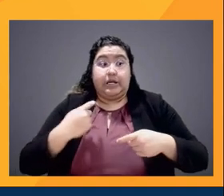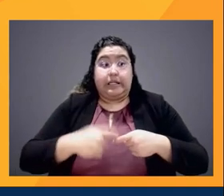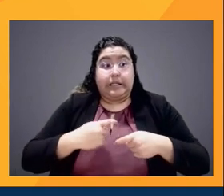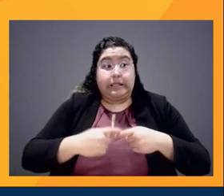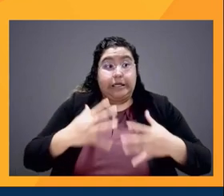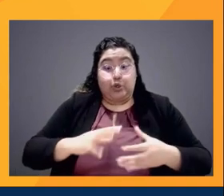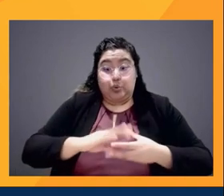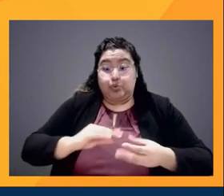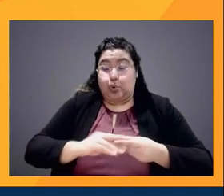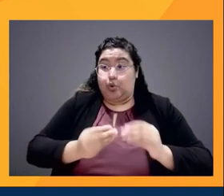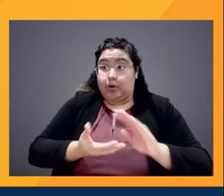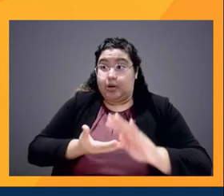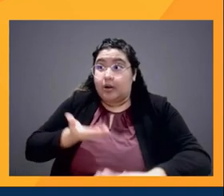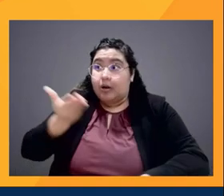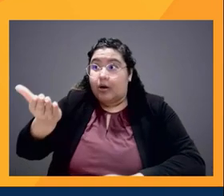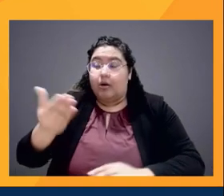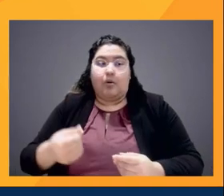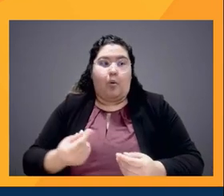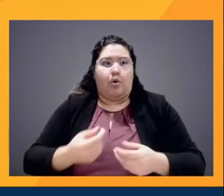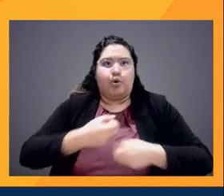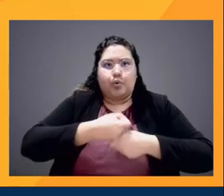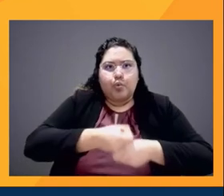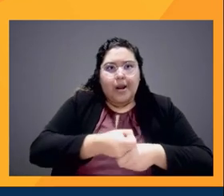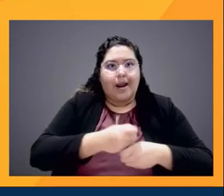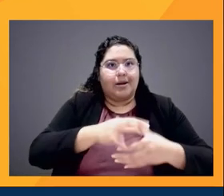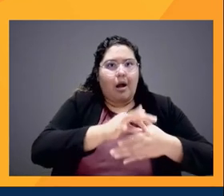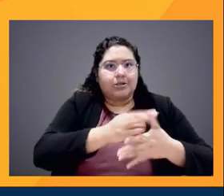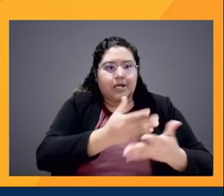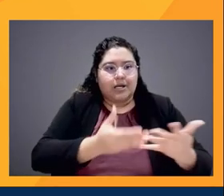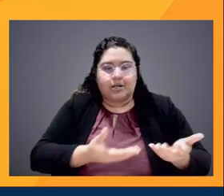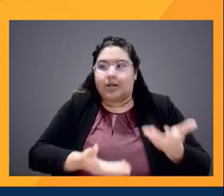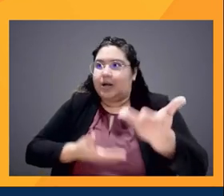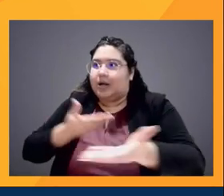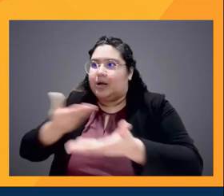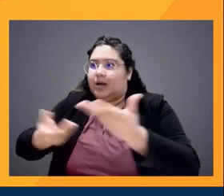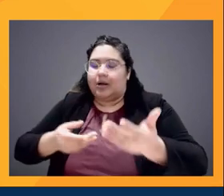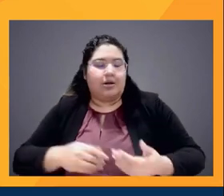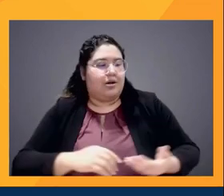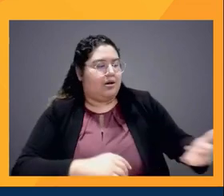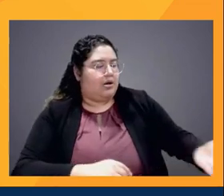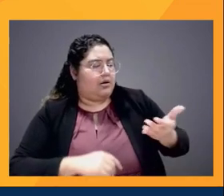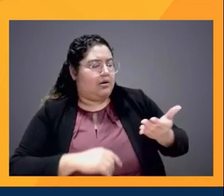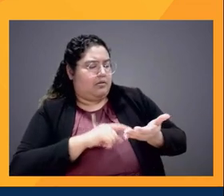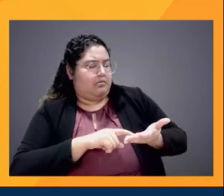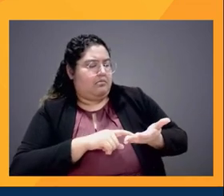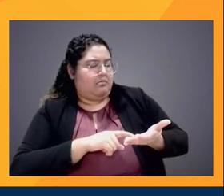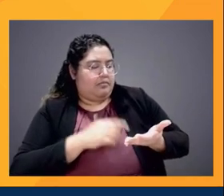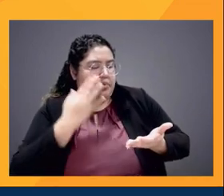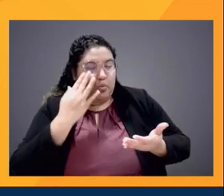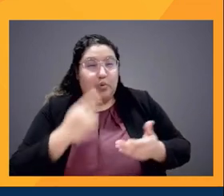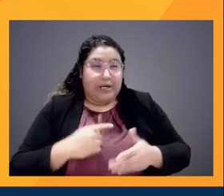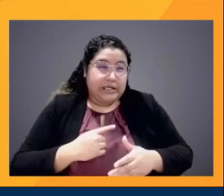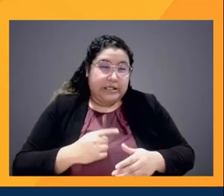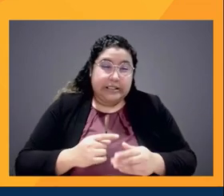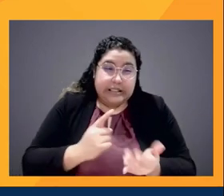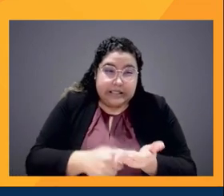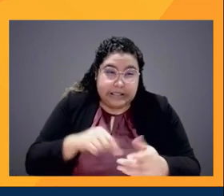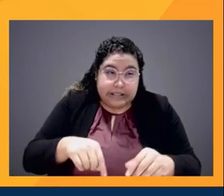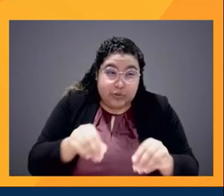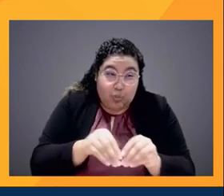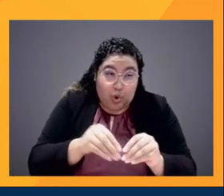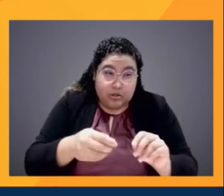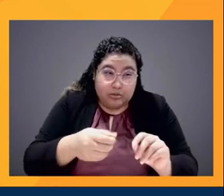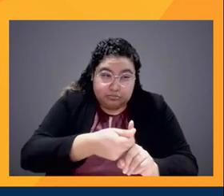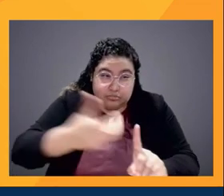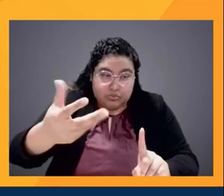Latino content creators, they're told – and, you know, we can hear – talk more about this in the panel, but that they're told that they –